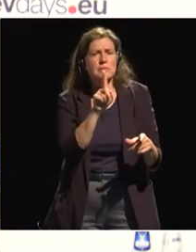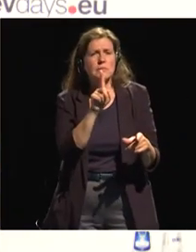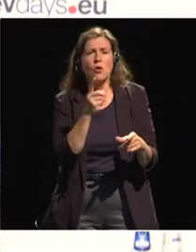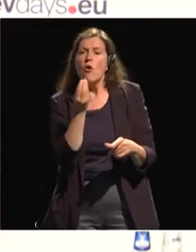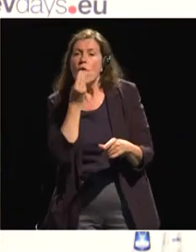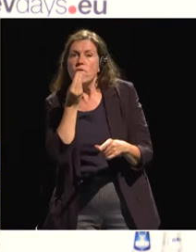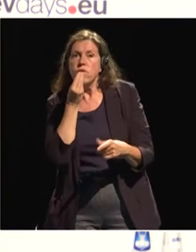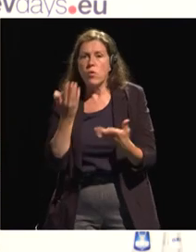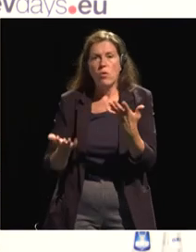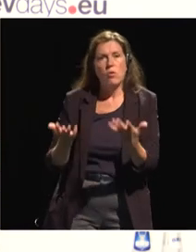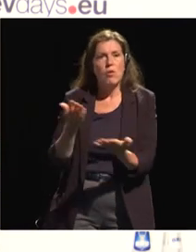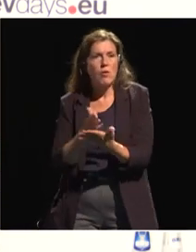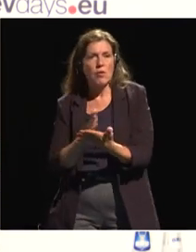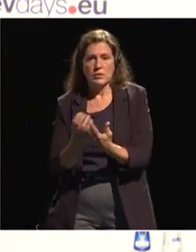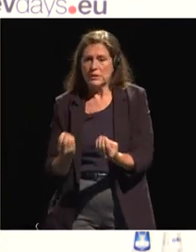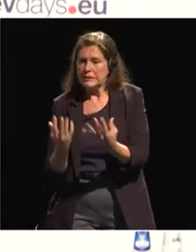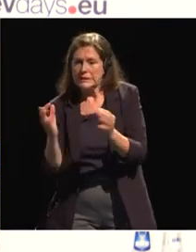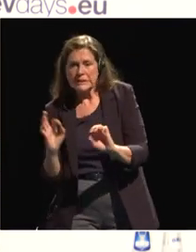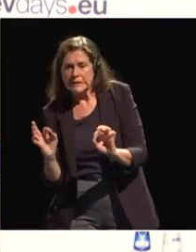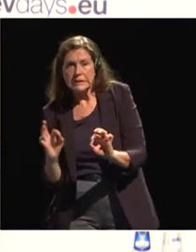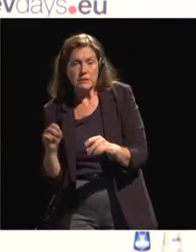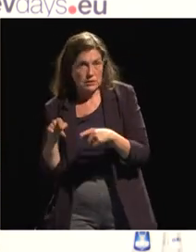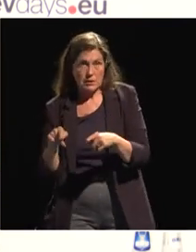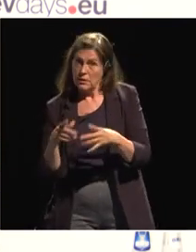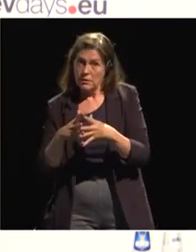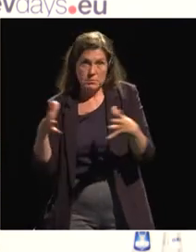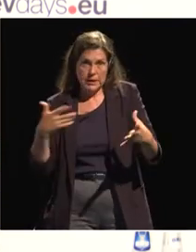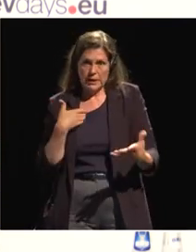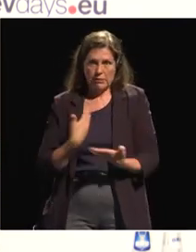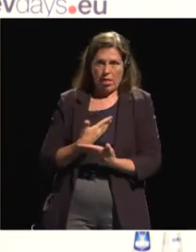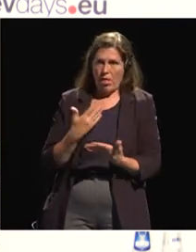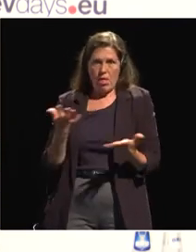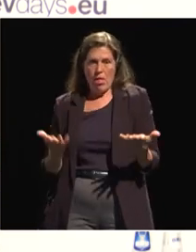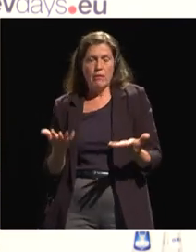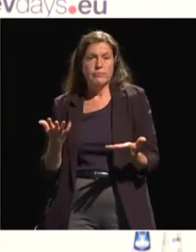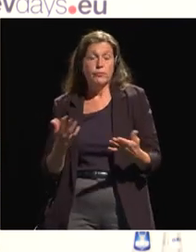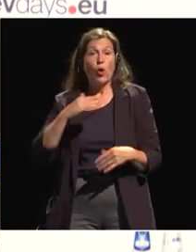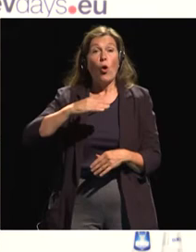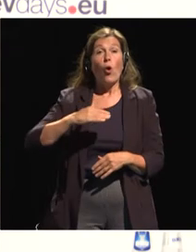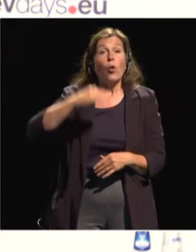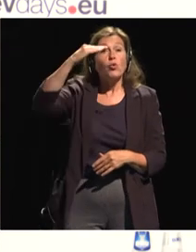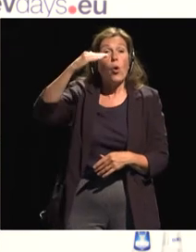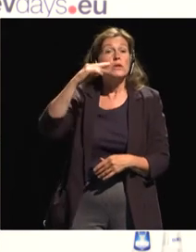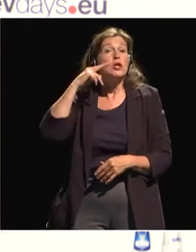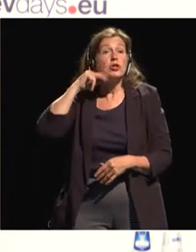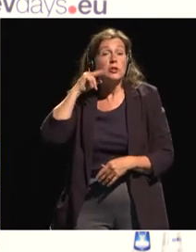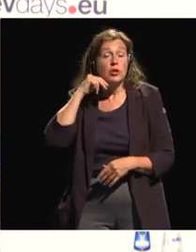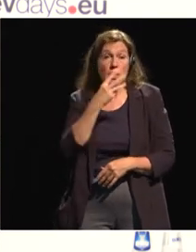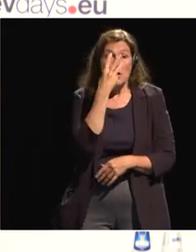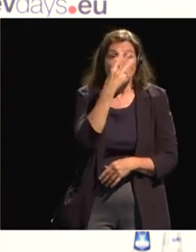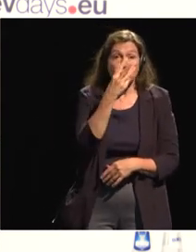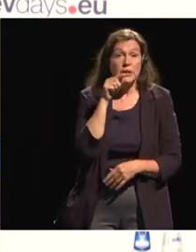insecurity is growing northern nigeria is is is suffering tremendously with 3.7